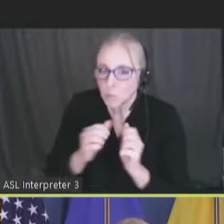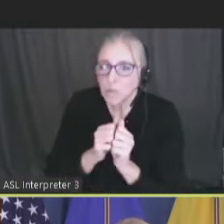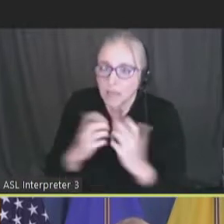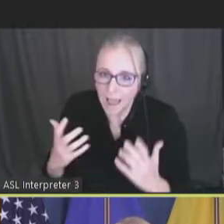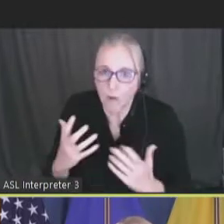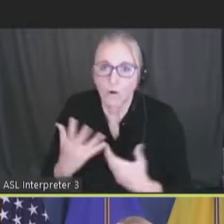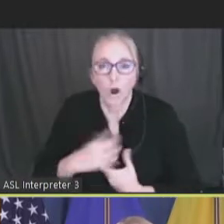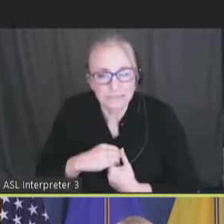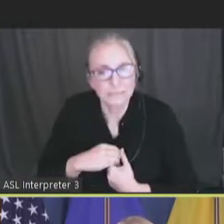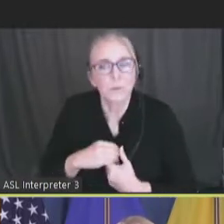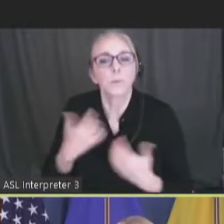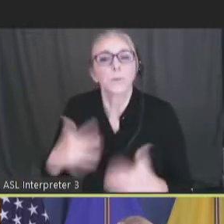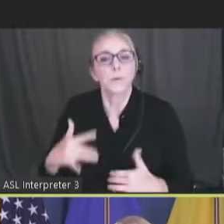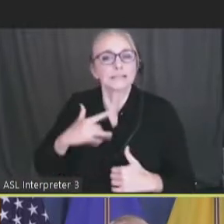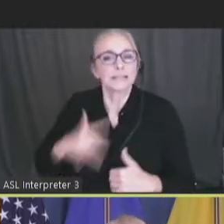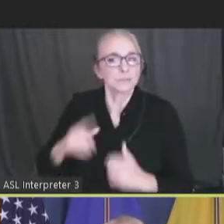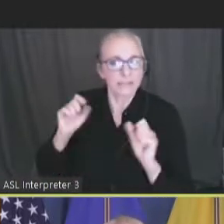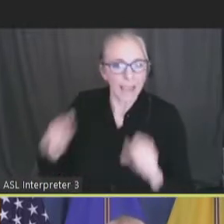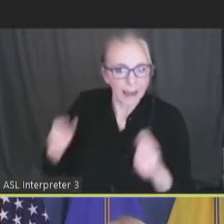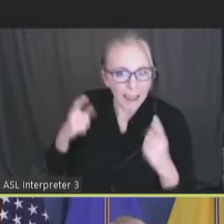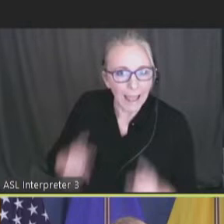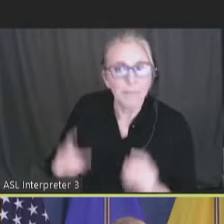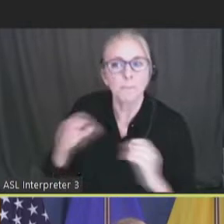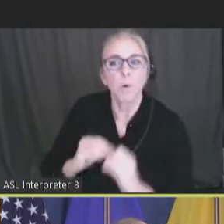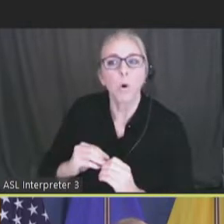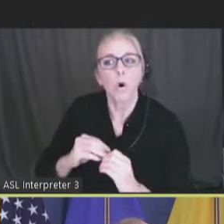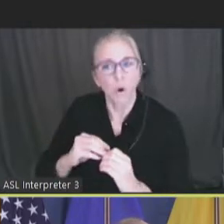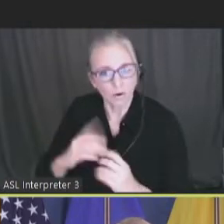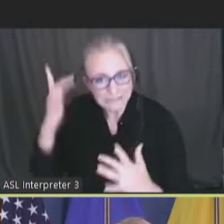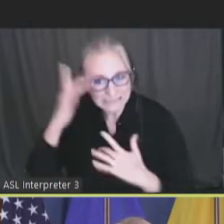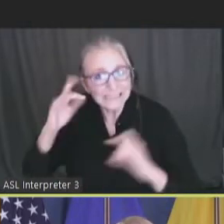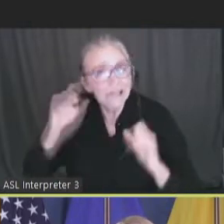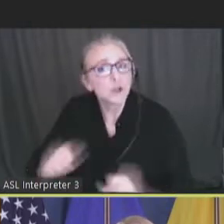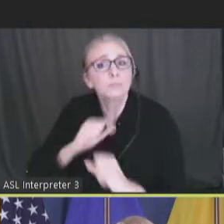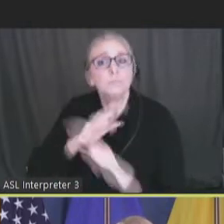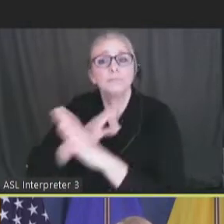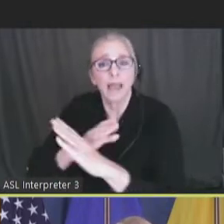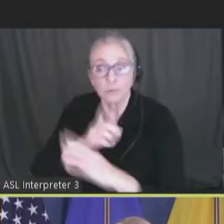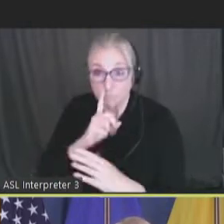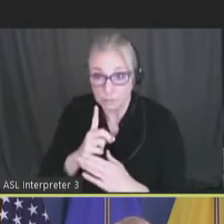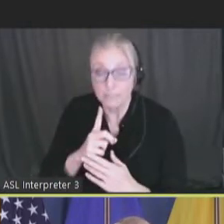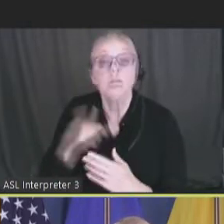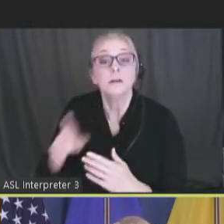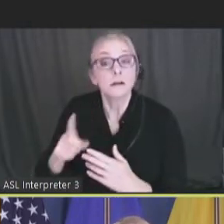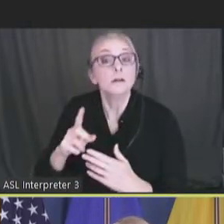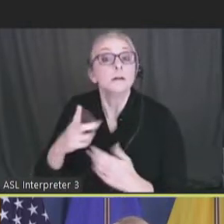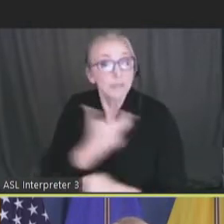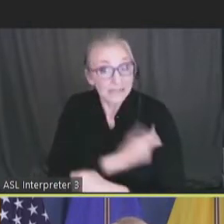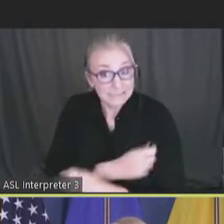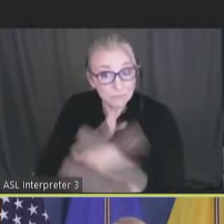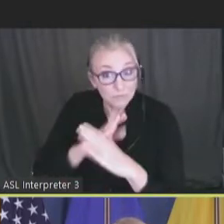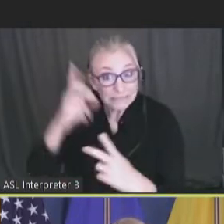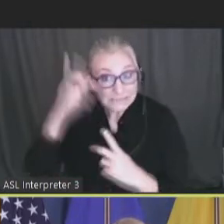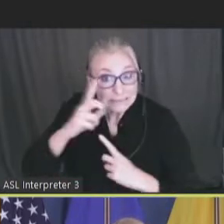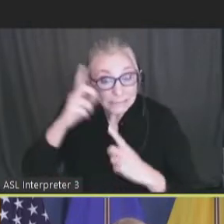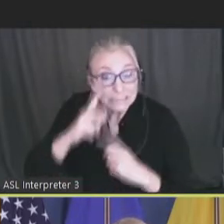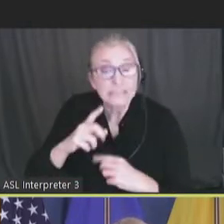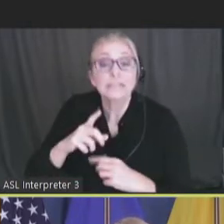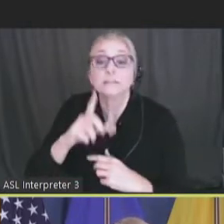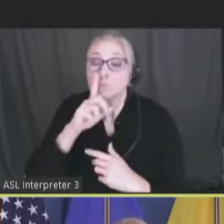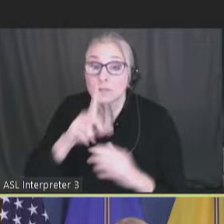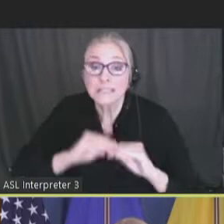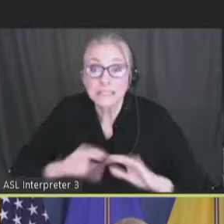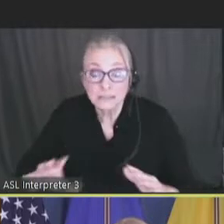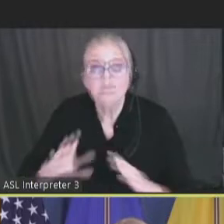leaving them vulnerable to many vaccine-preventable diseases. Vaccines prevent disabilities and diseases which may adversely affect people with a